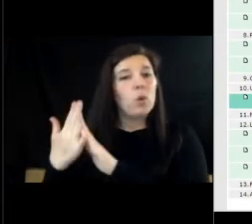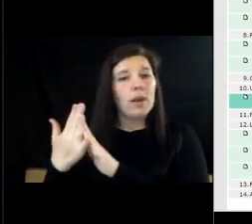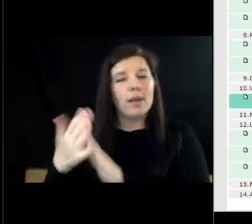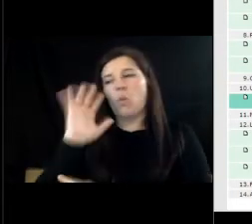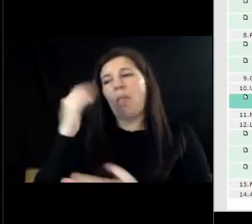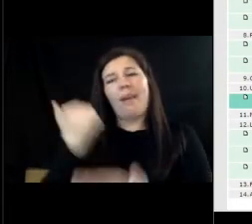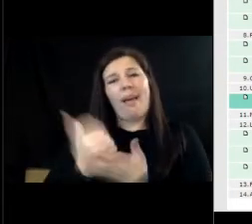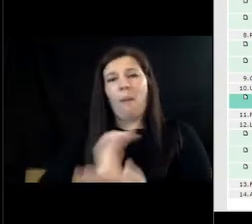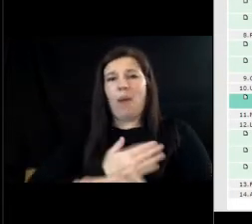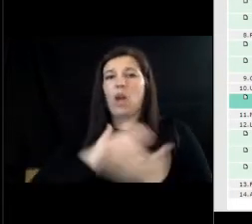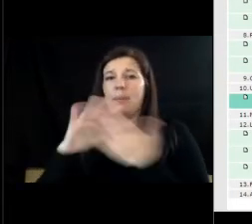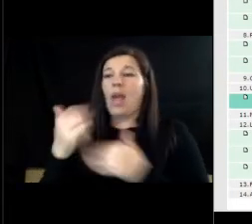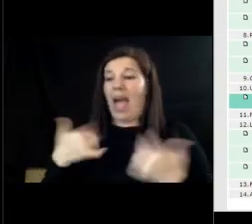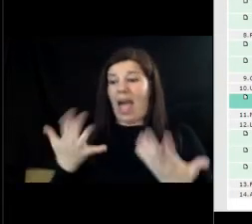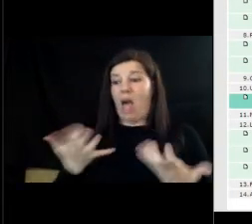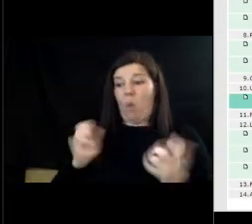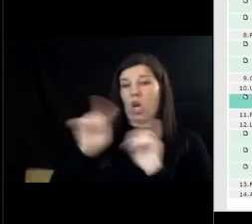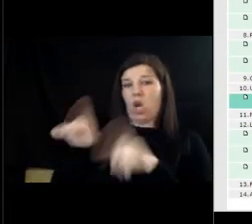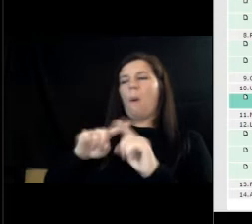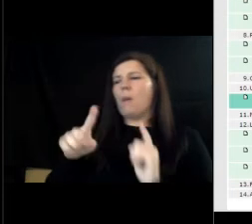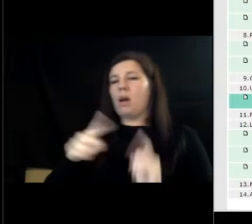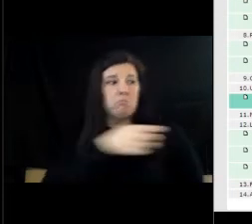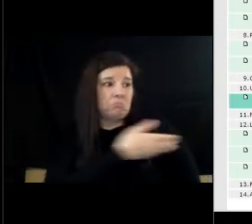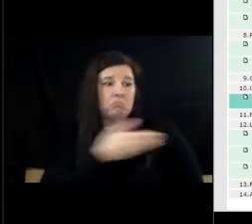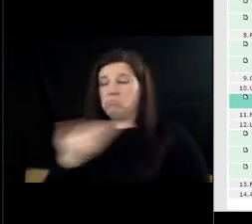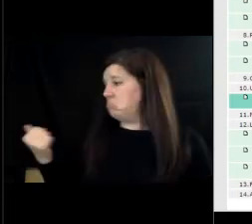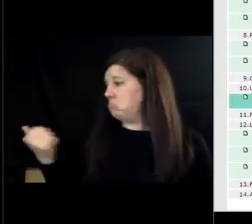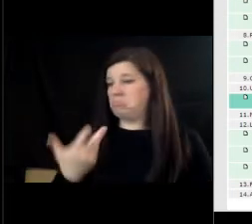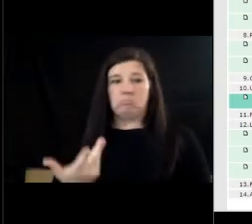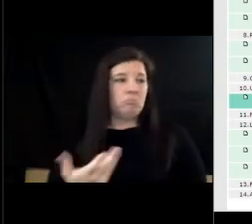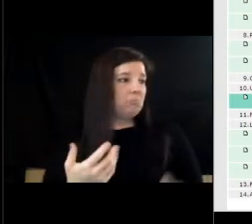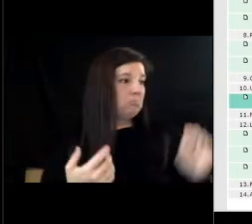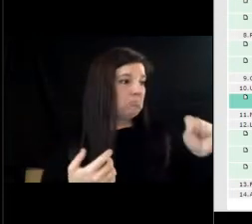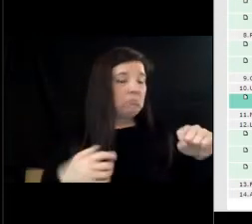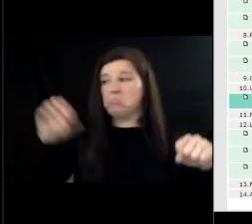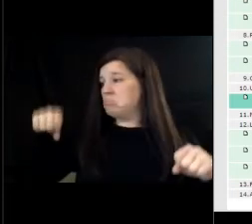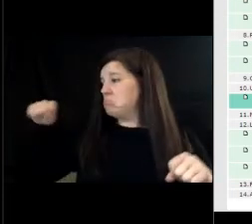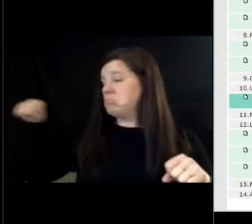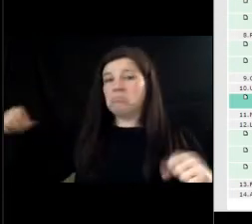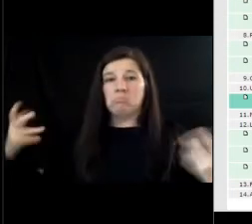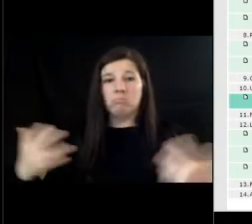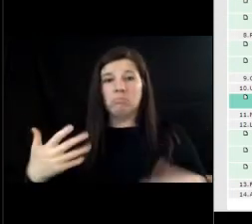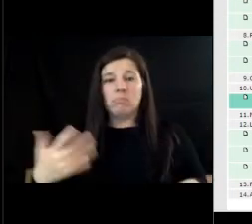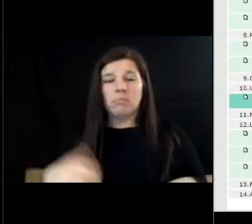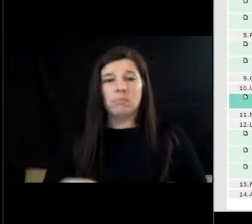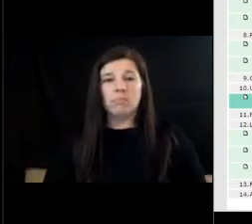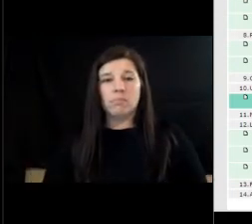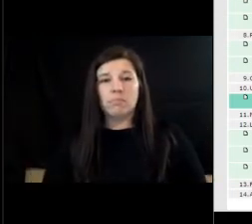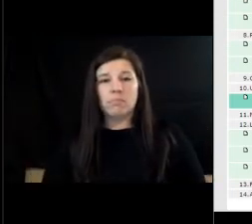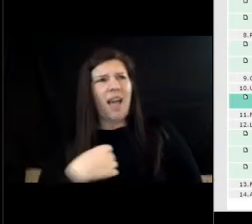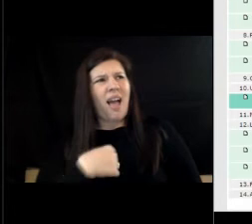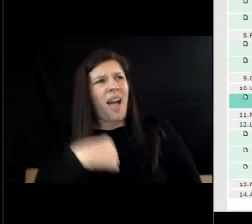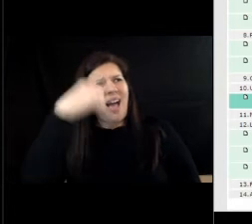want to go but i want to hear from the others yeah yeah i i i confirmed i thought kendra sent out